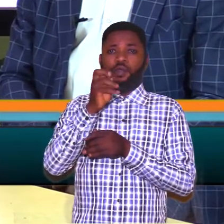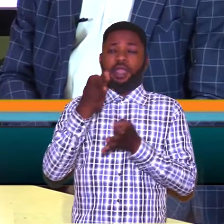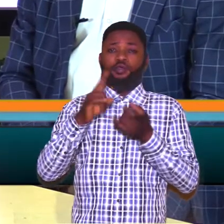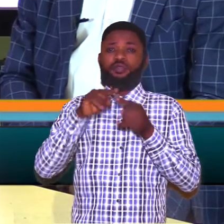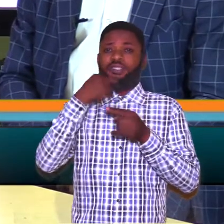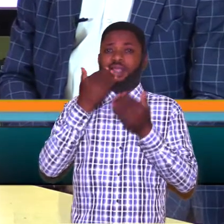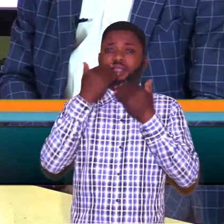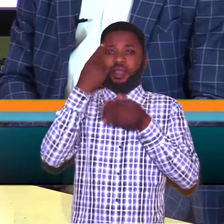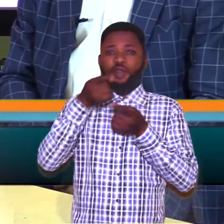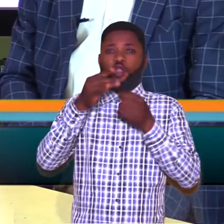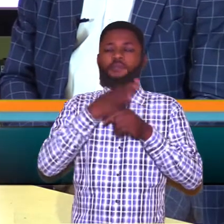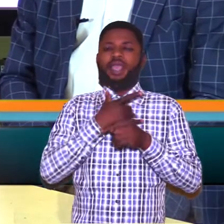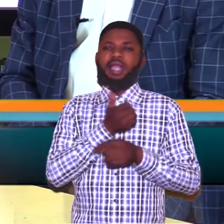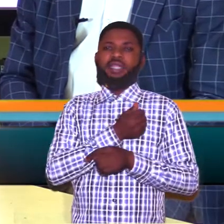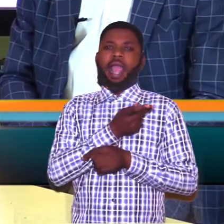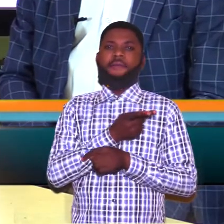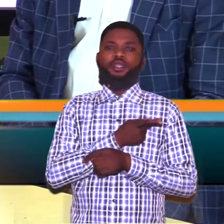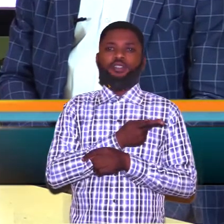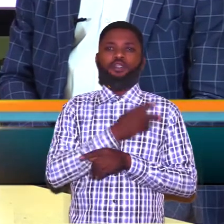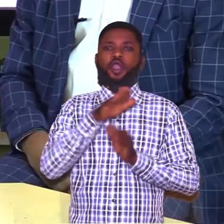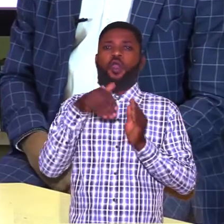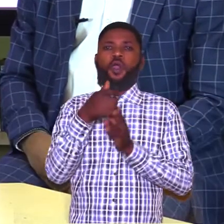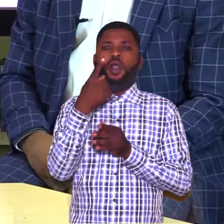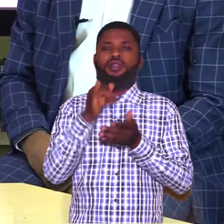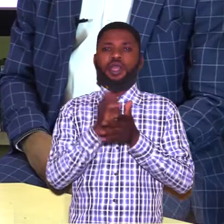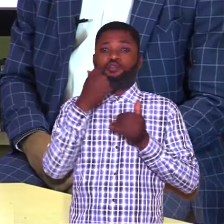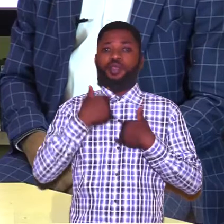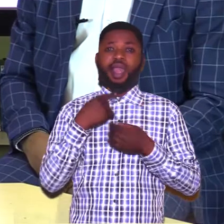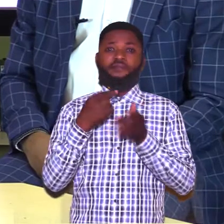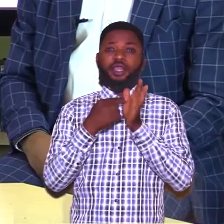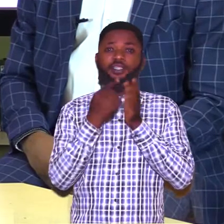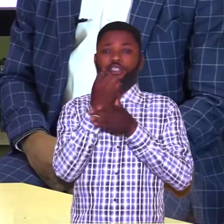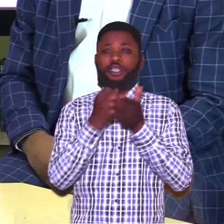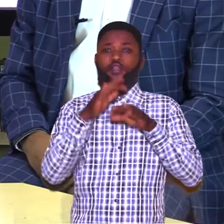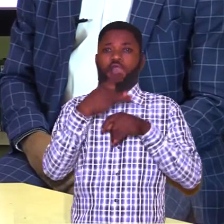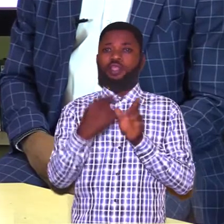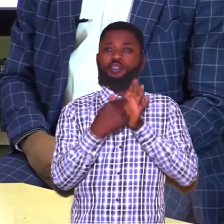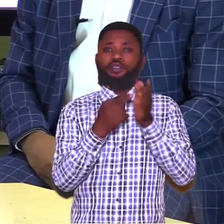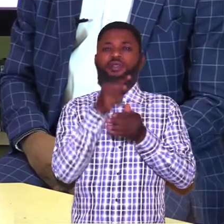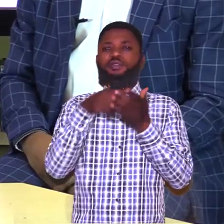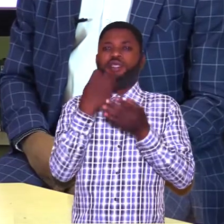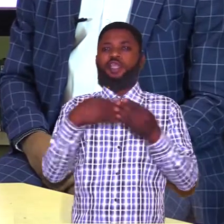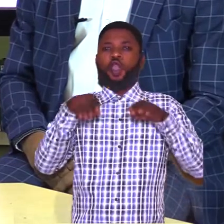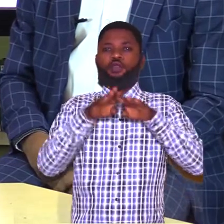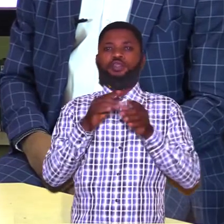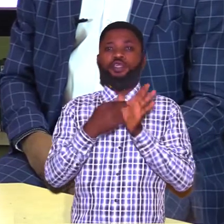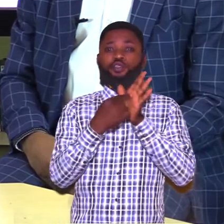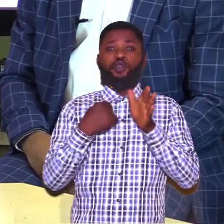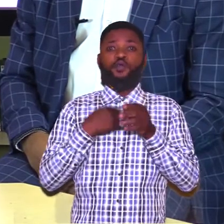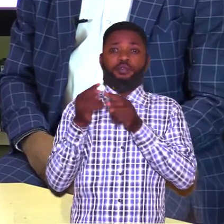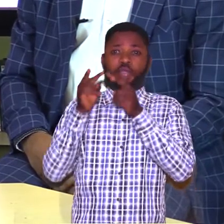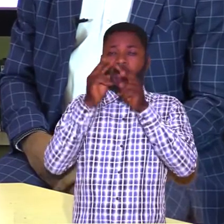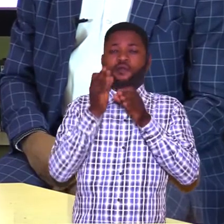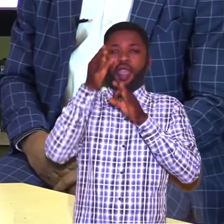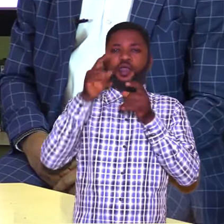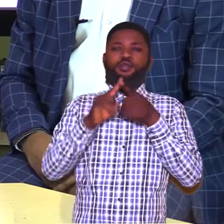say thank you for coming and i appreciate uh all that you have shared on the show this is the concluding show and we look forward